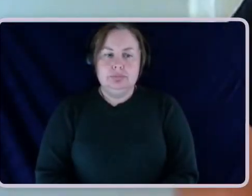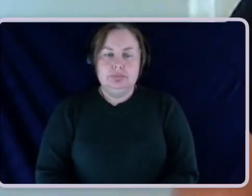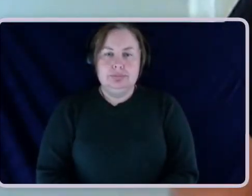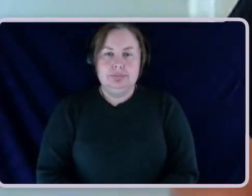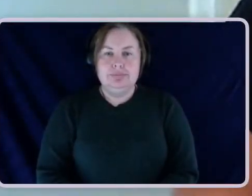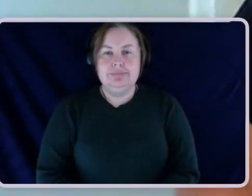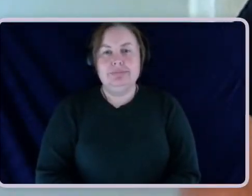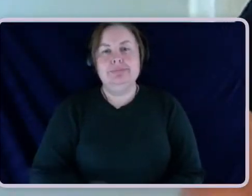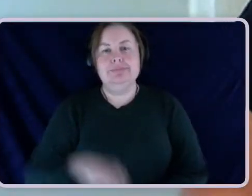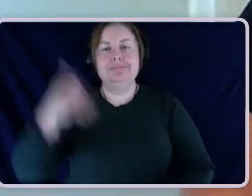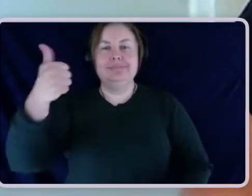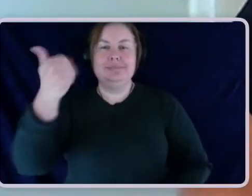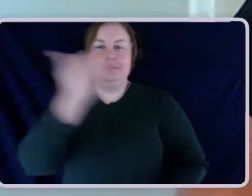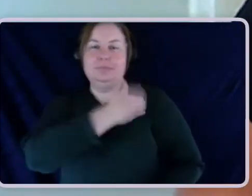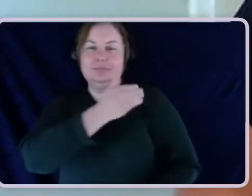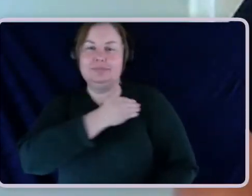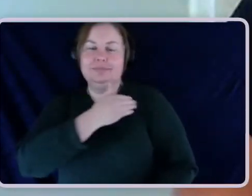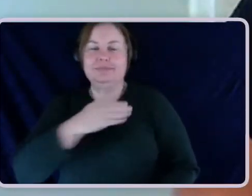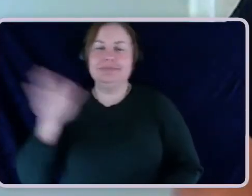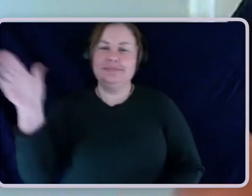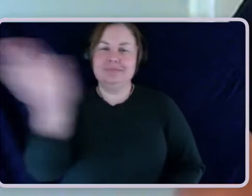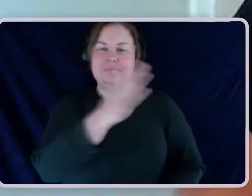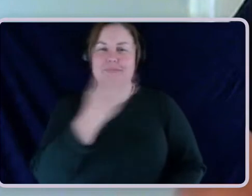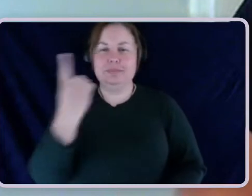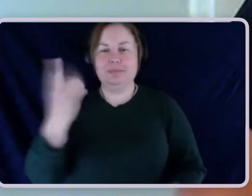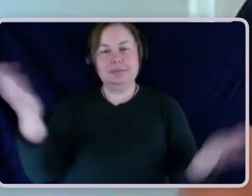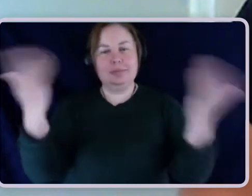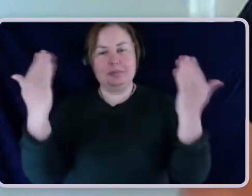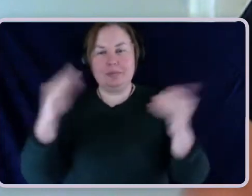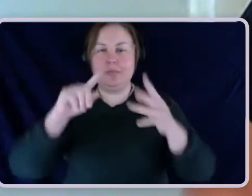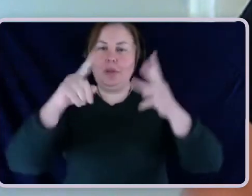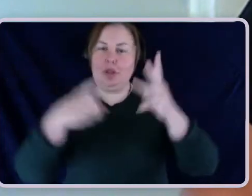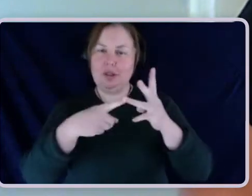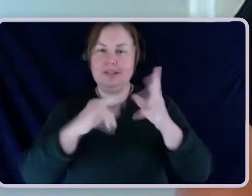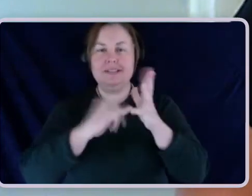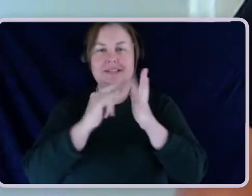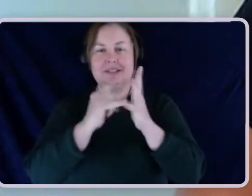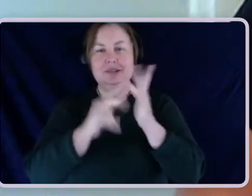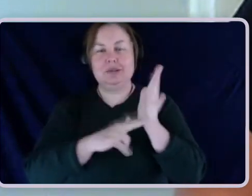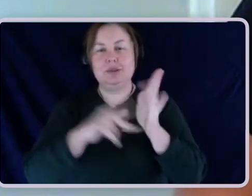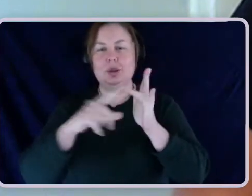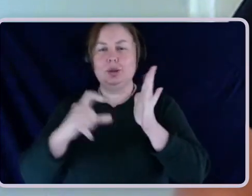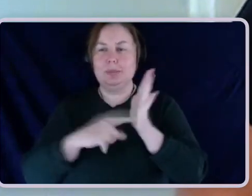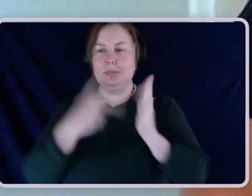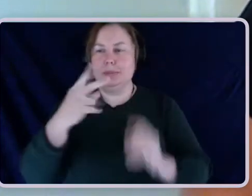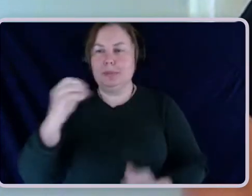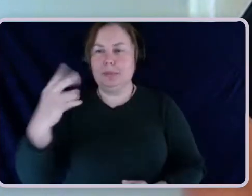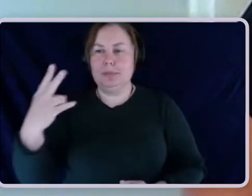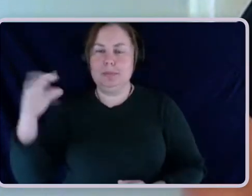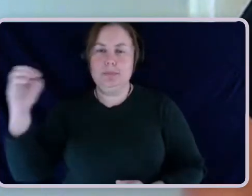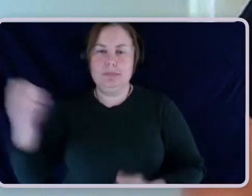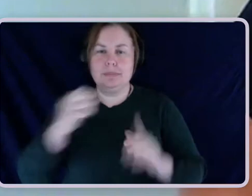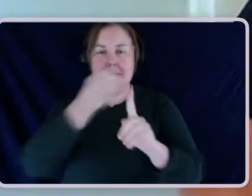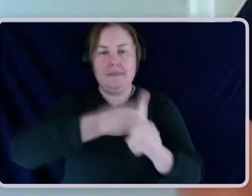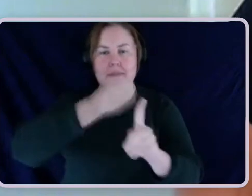Good morning everyone. Welcome to the third session of the October 2020 Advocacy Sector Conversation Series.